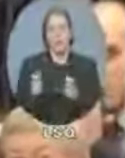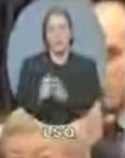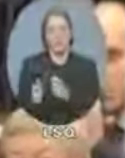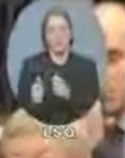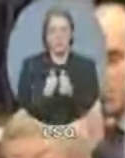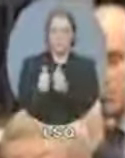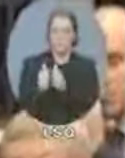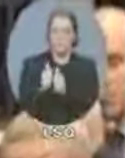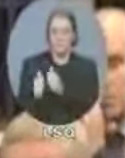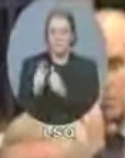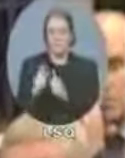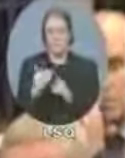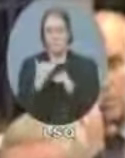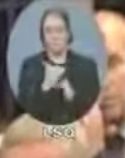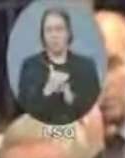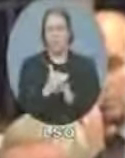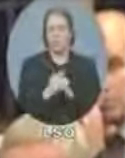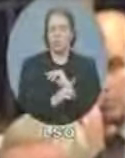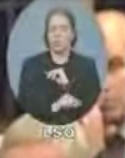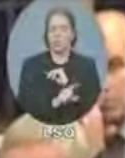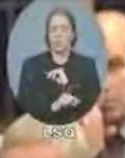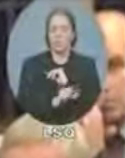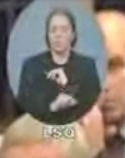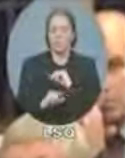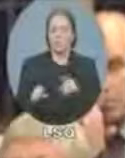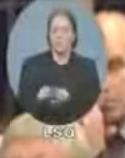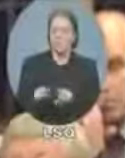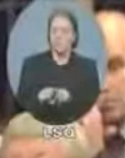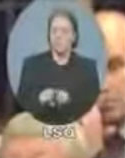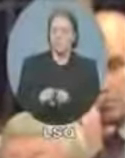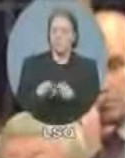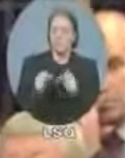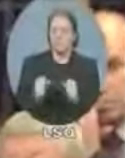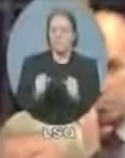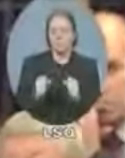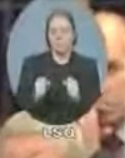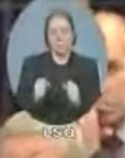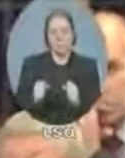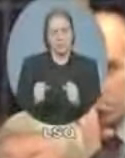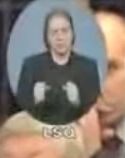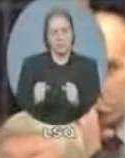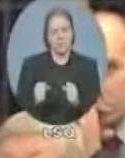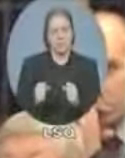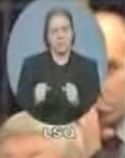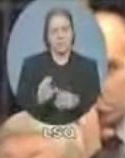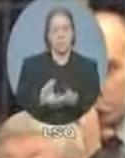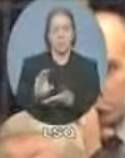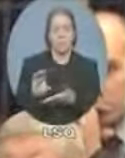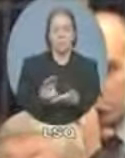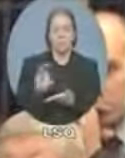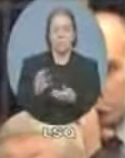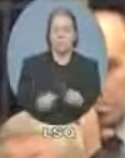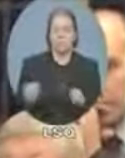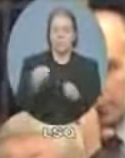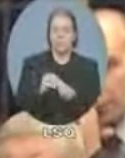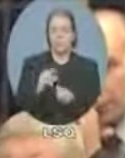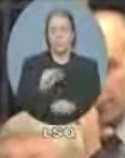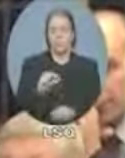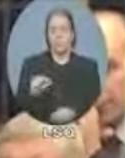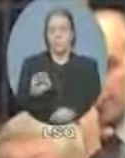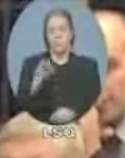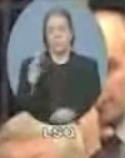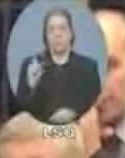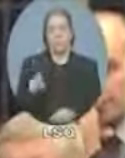but that we see serious development and investment and the federal government is going to have to end the years of underfunding and